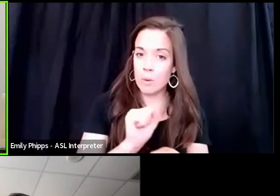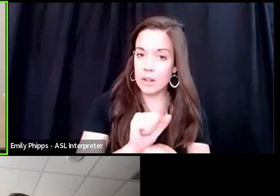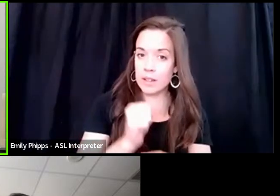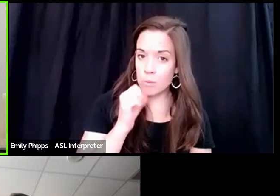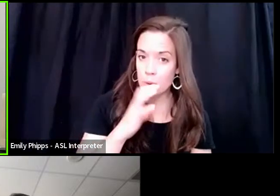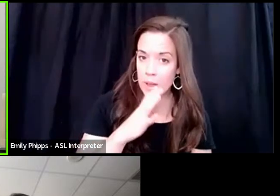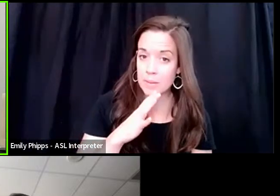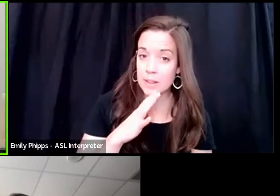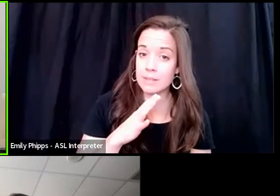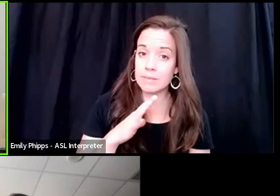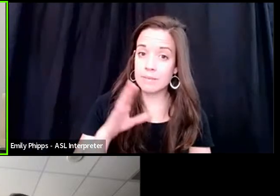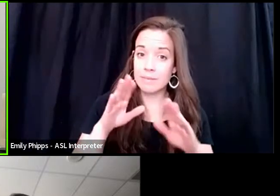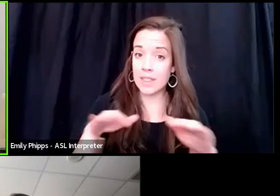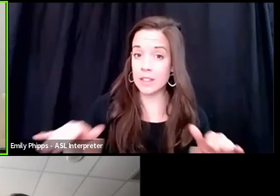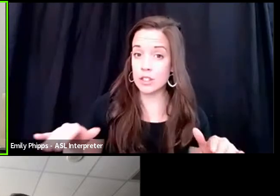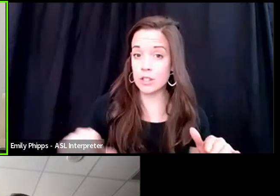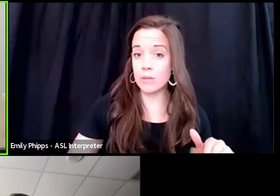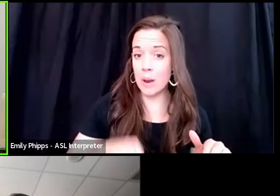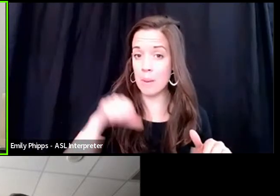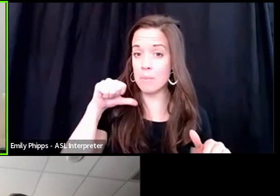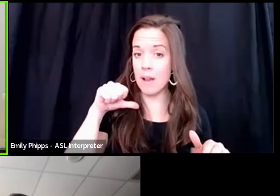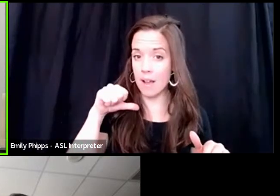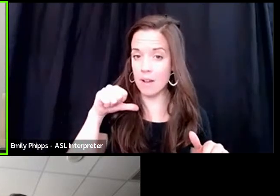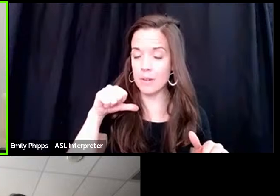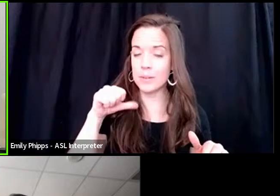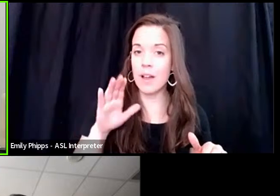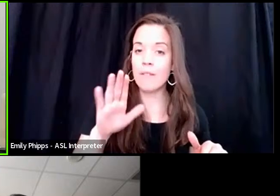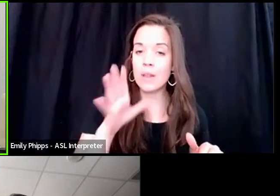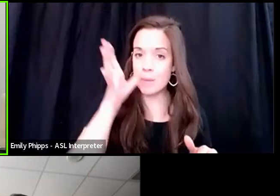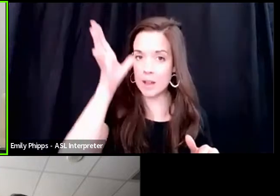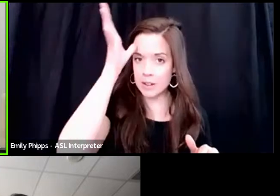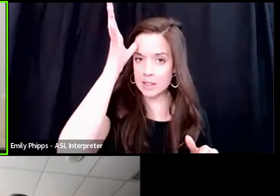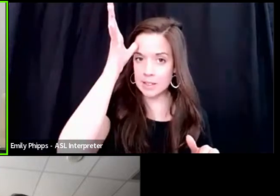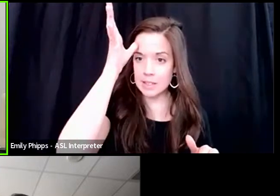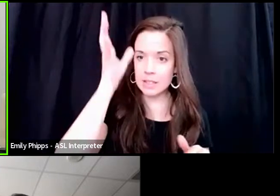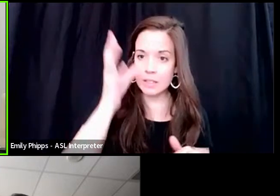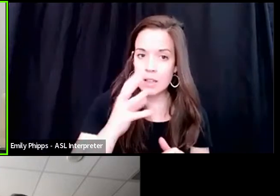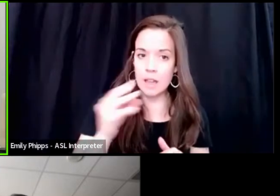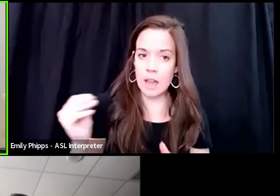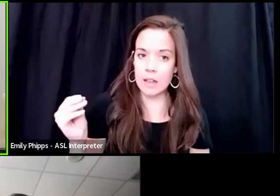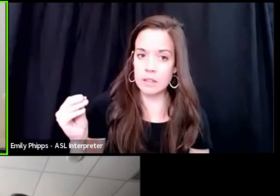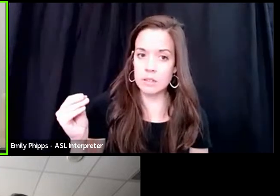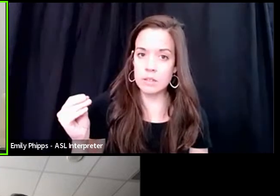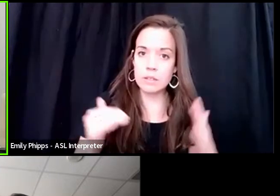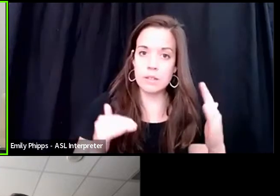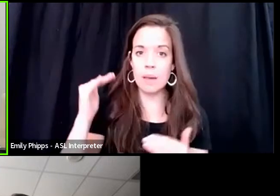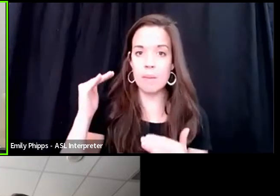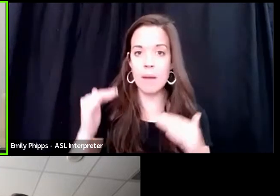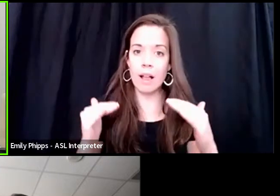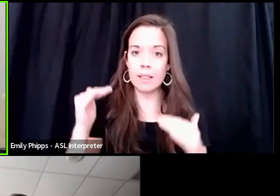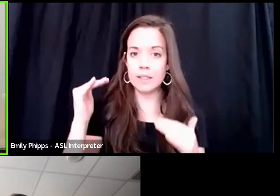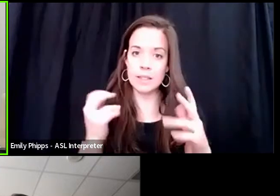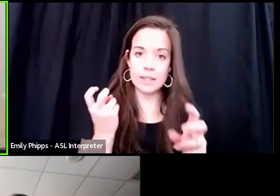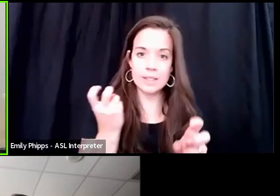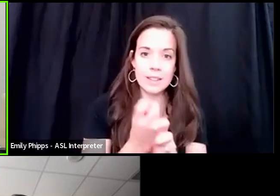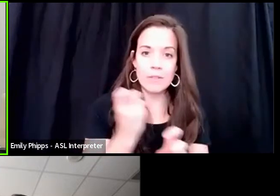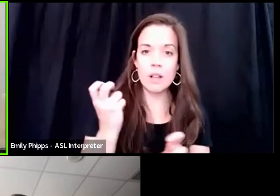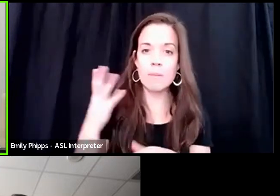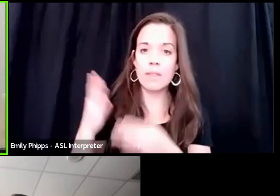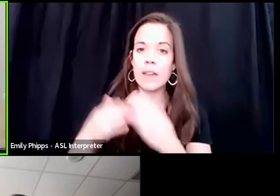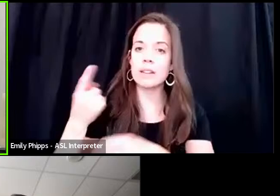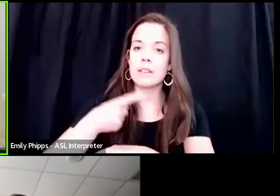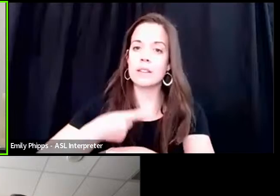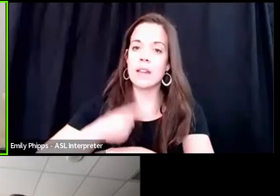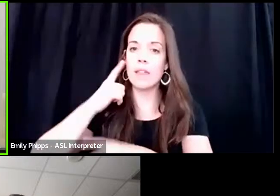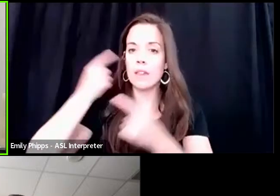are pretty proud of their, of their parents. And so it's, the balancing is difficult, but at the end of the day, I think it